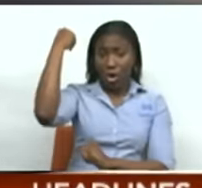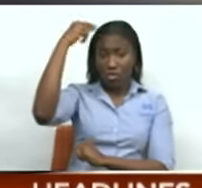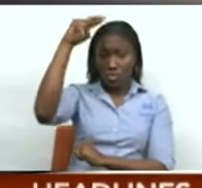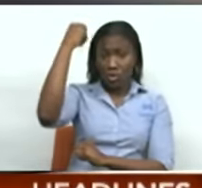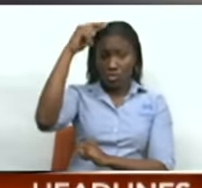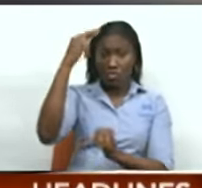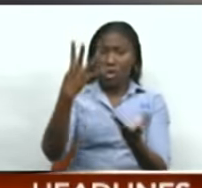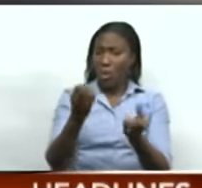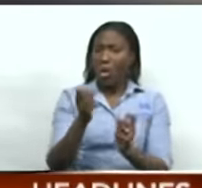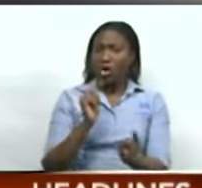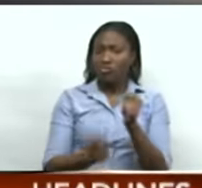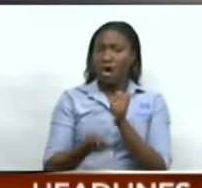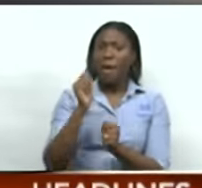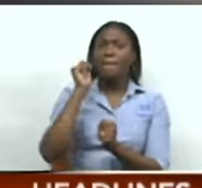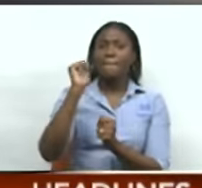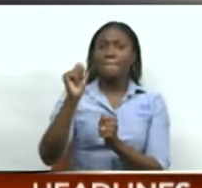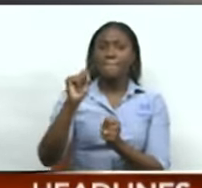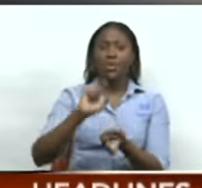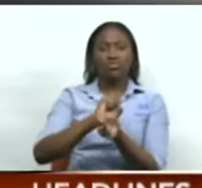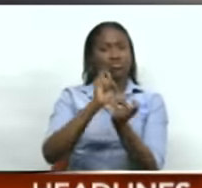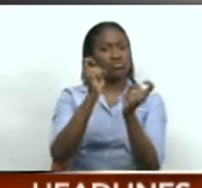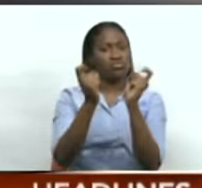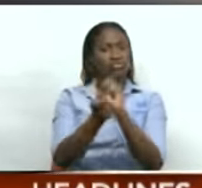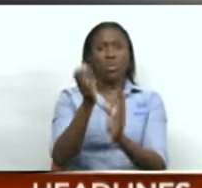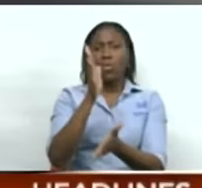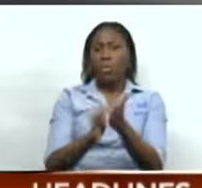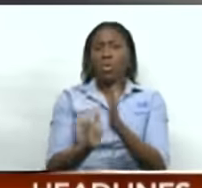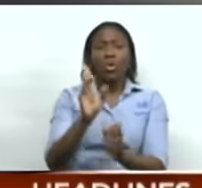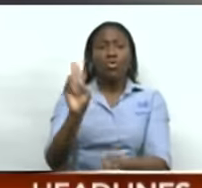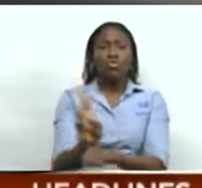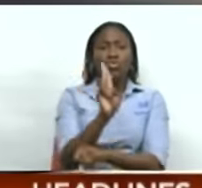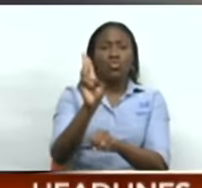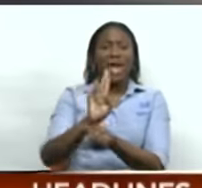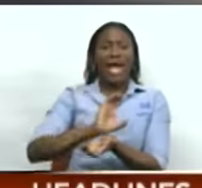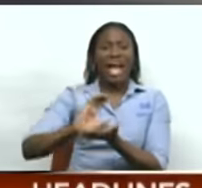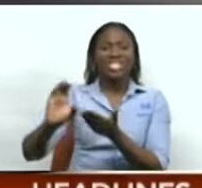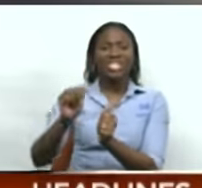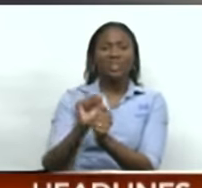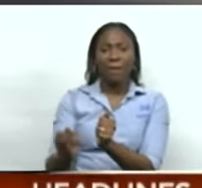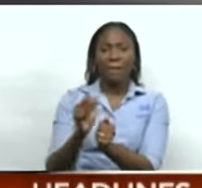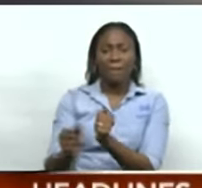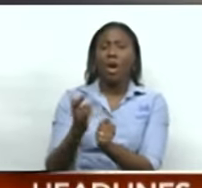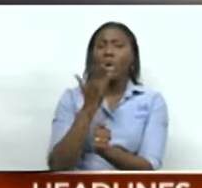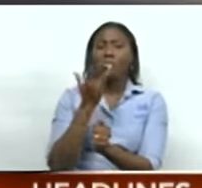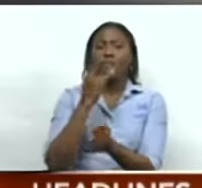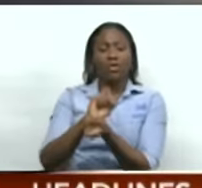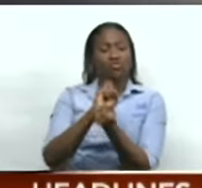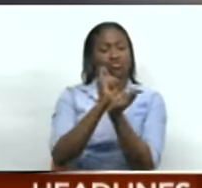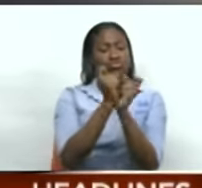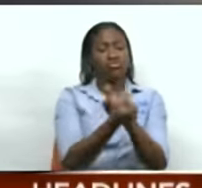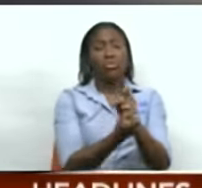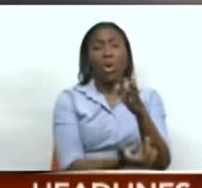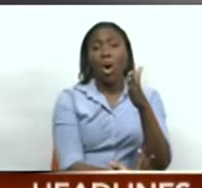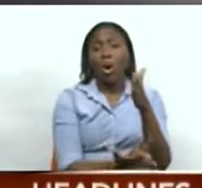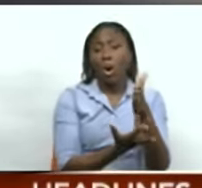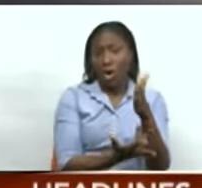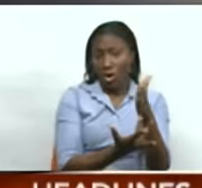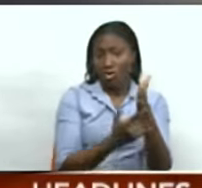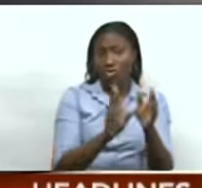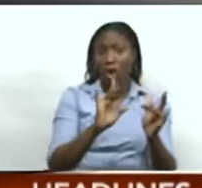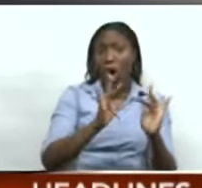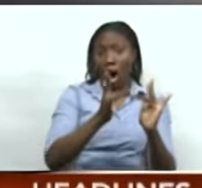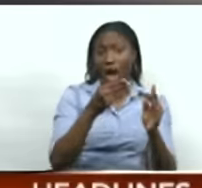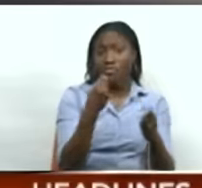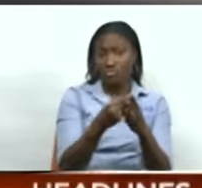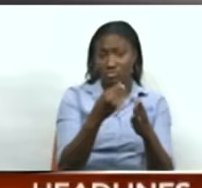wants Trinidad and Tobago to become a cashless society as his government forges ahead with digital transformation plans. It's a process he wants to